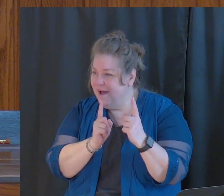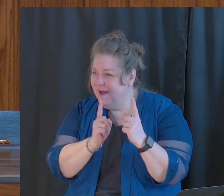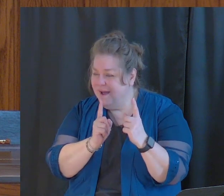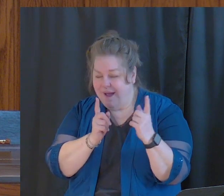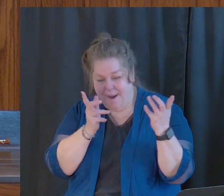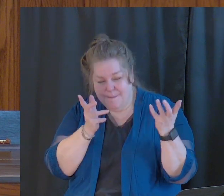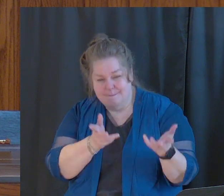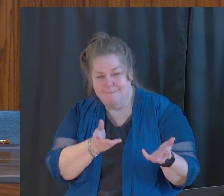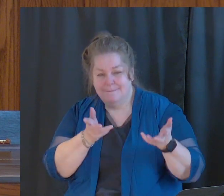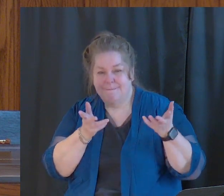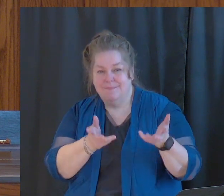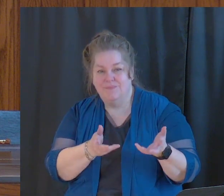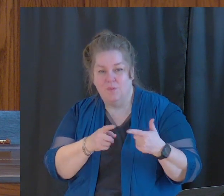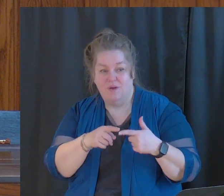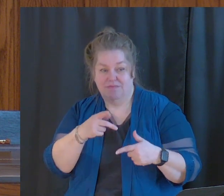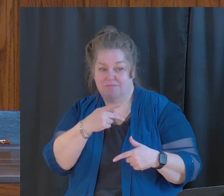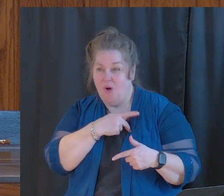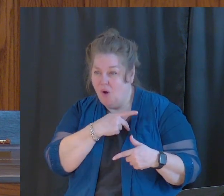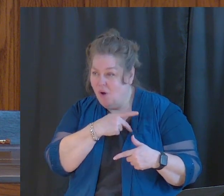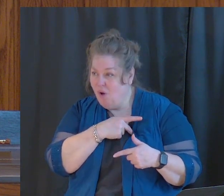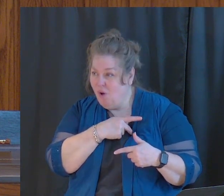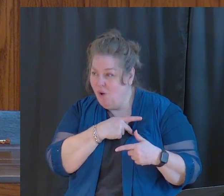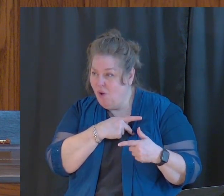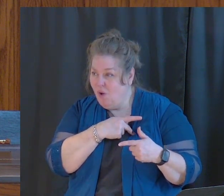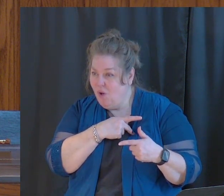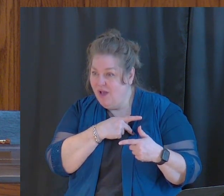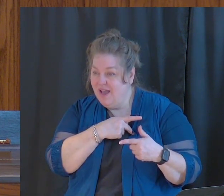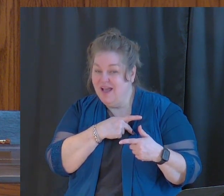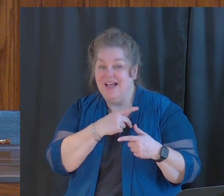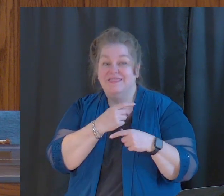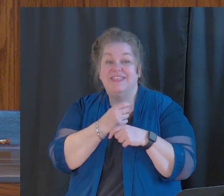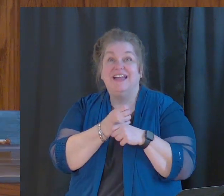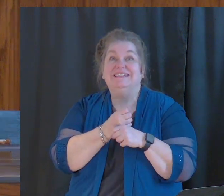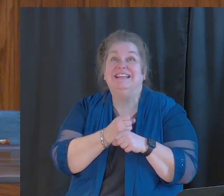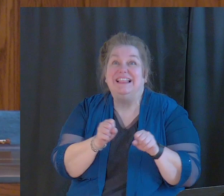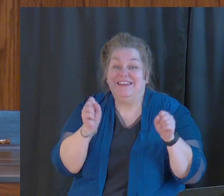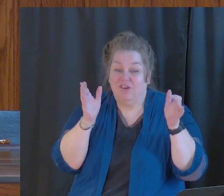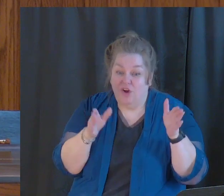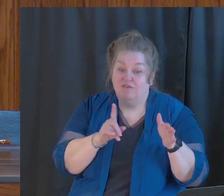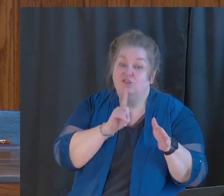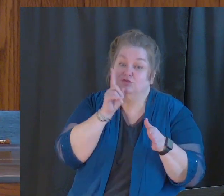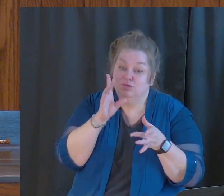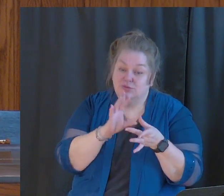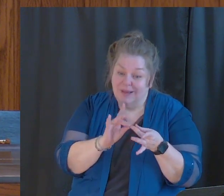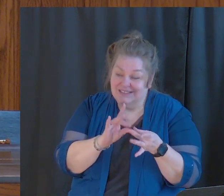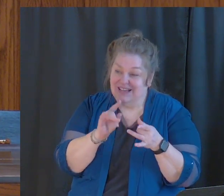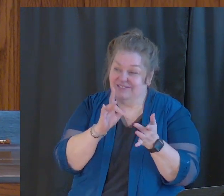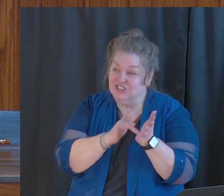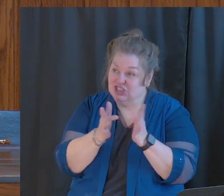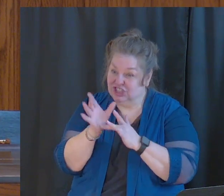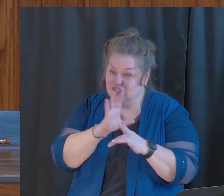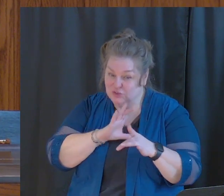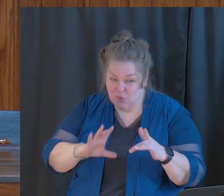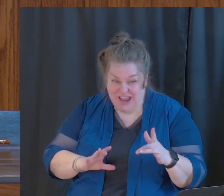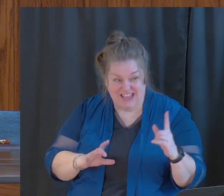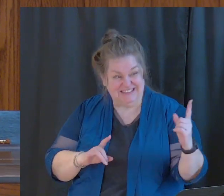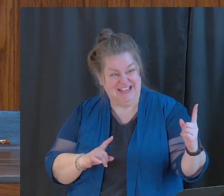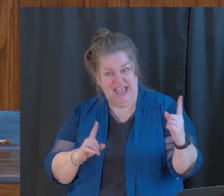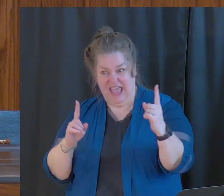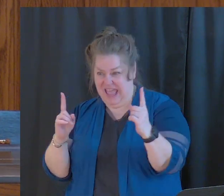conversation with Paul, the deliverer of the true message of Jesus Christ at his place,